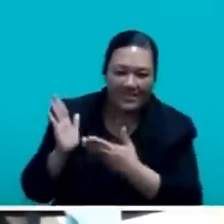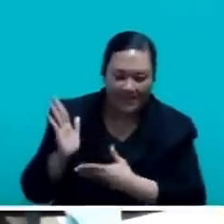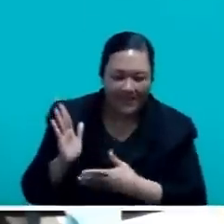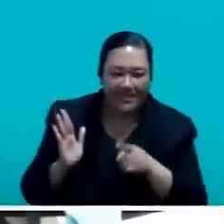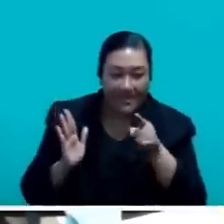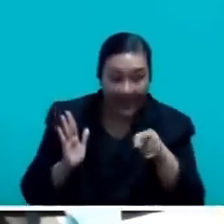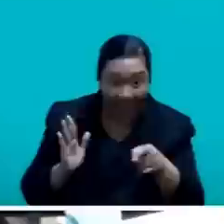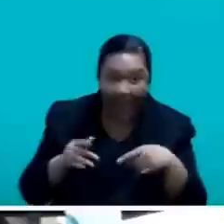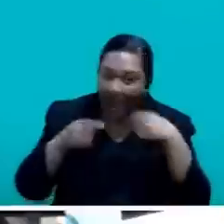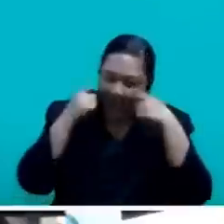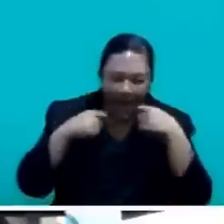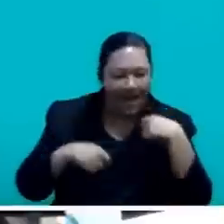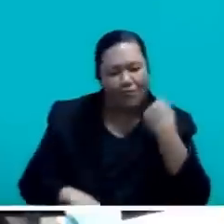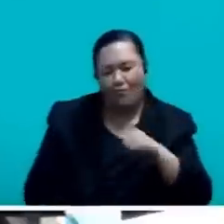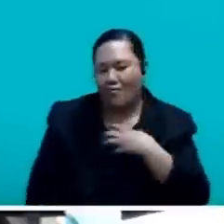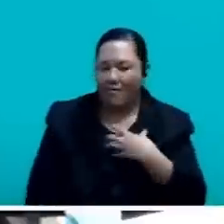years.